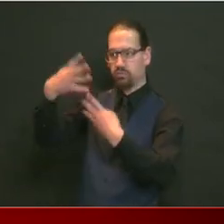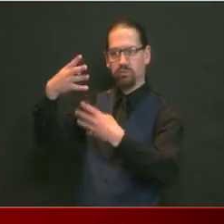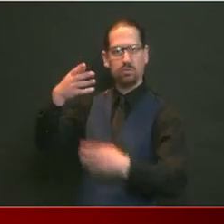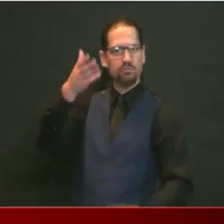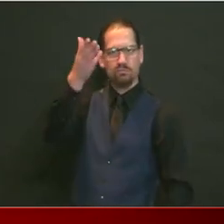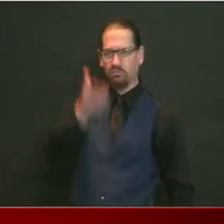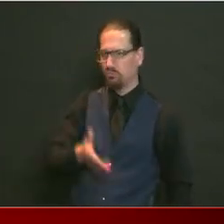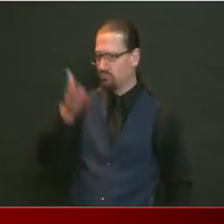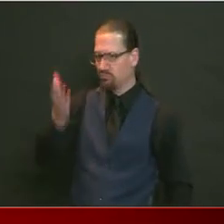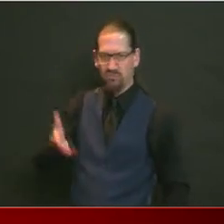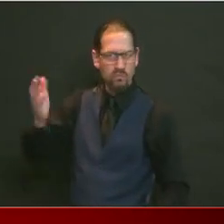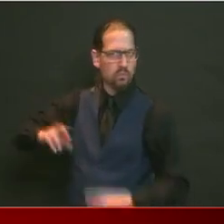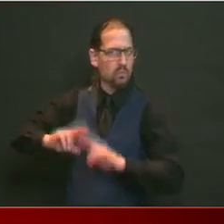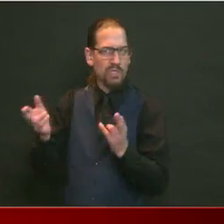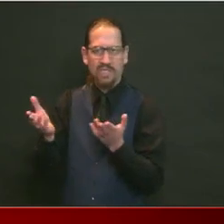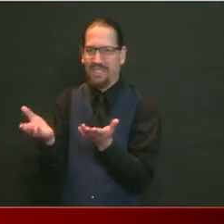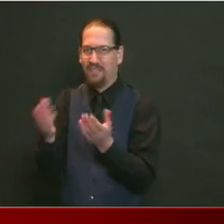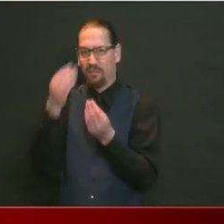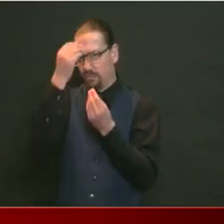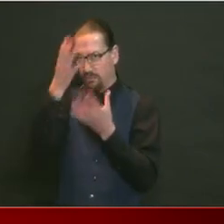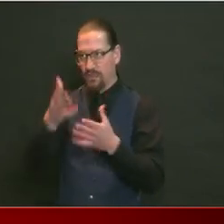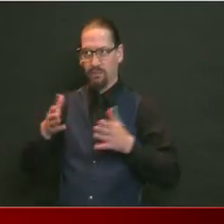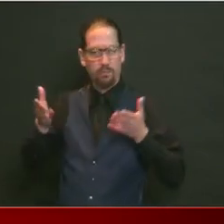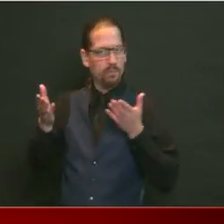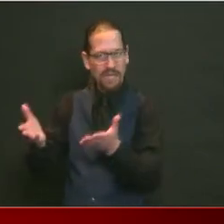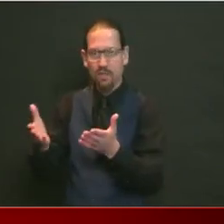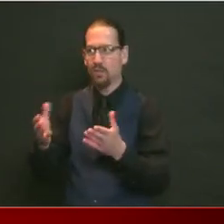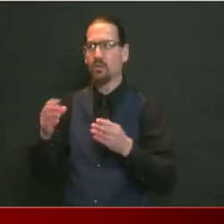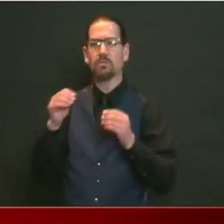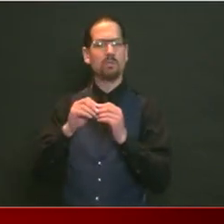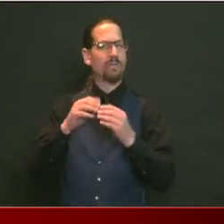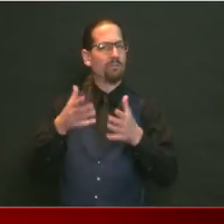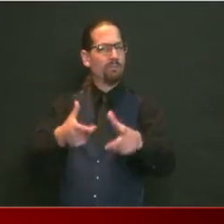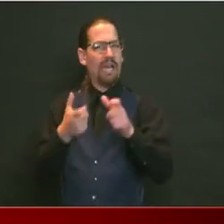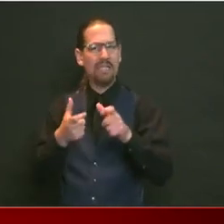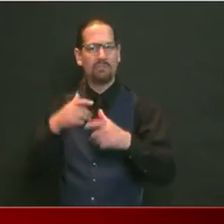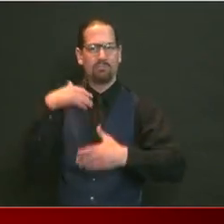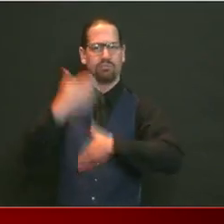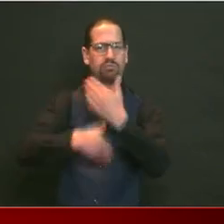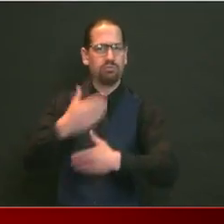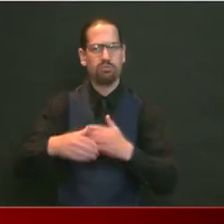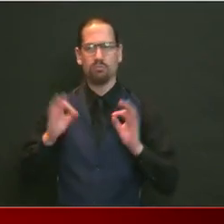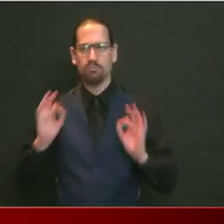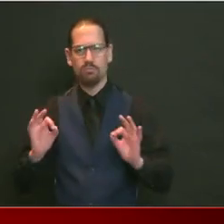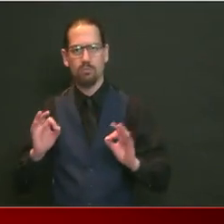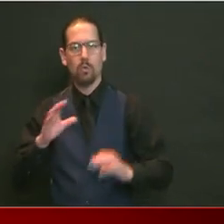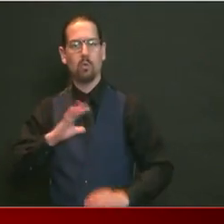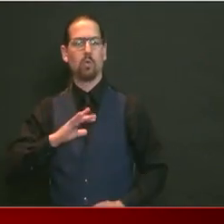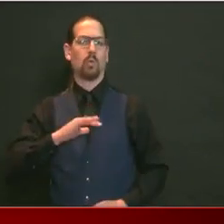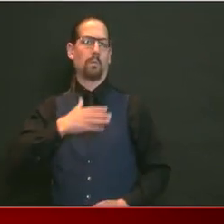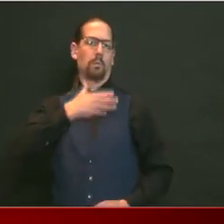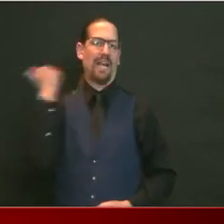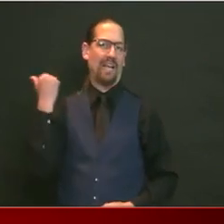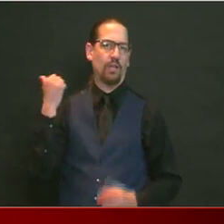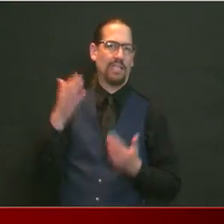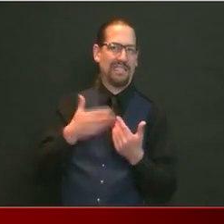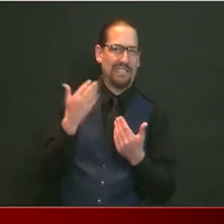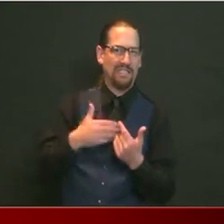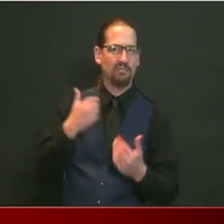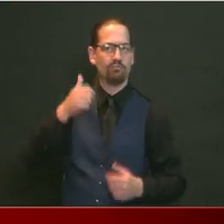effective and rapid in our response as we are intending to do every single day.